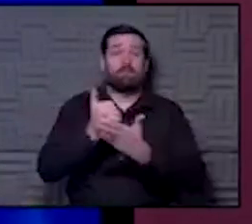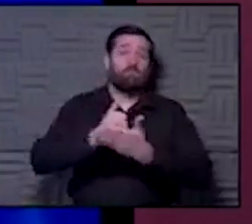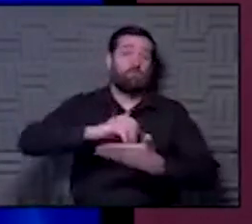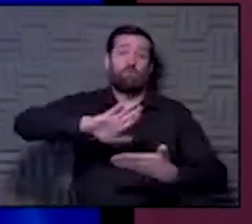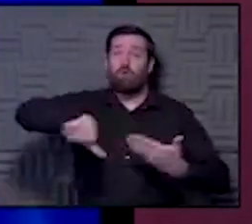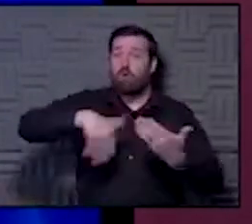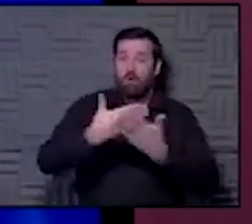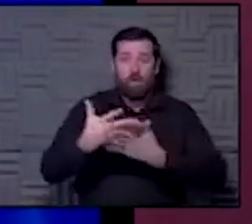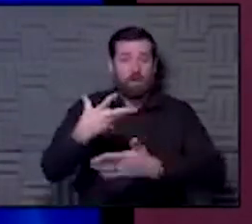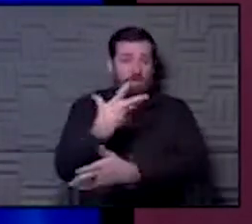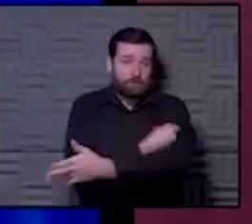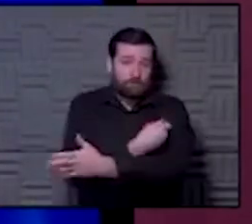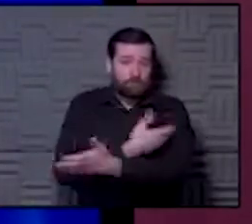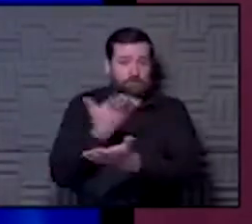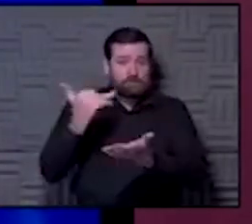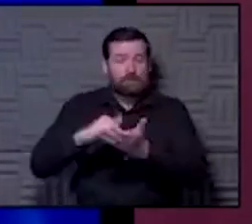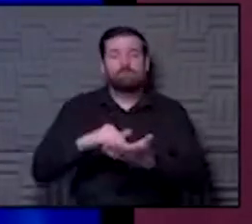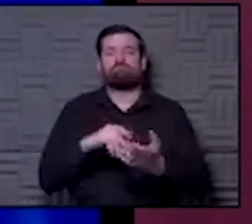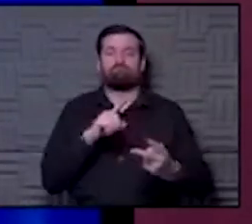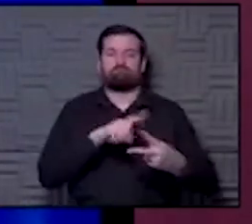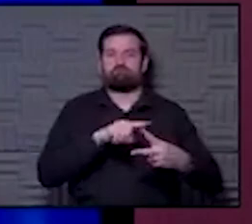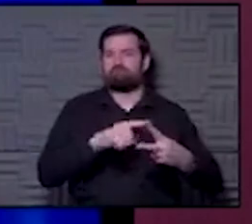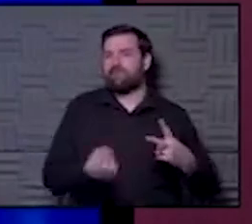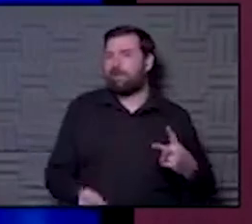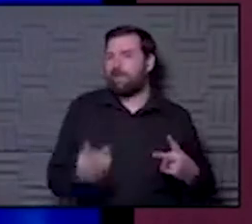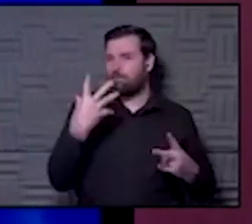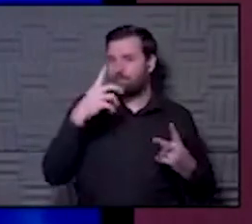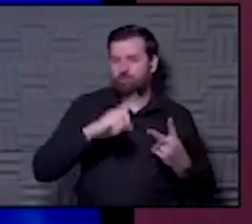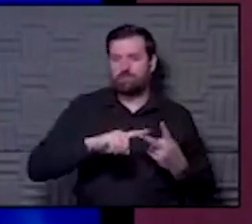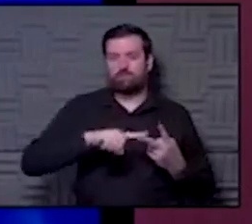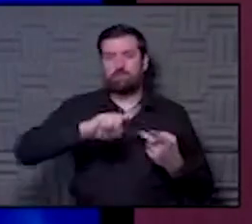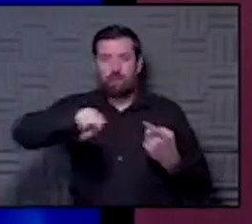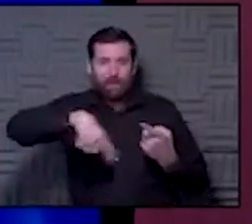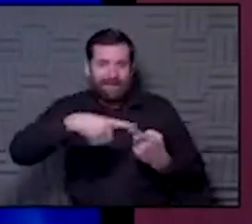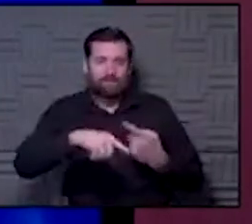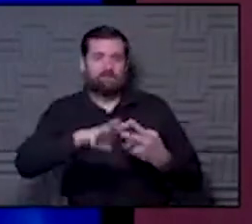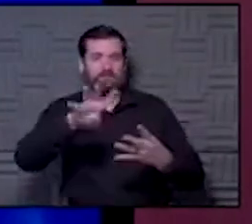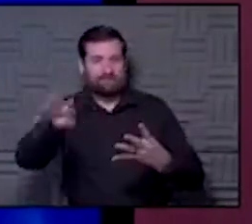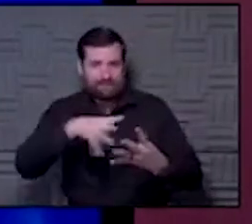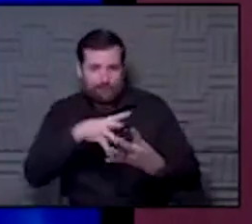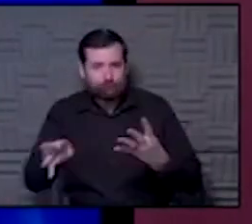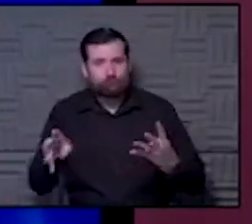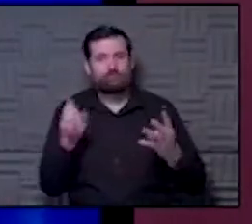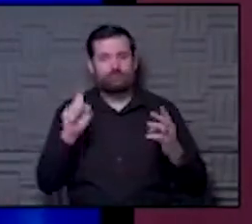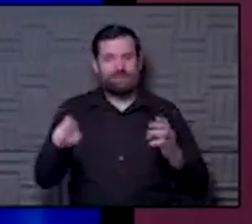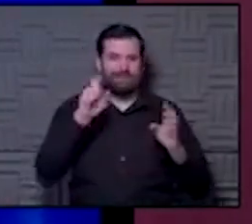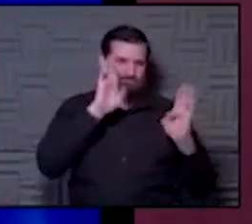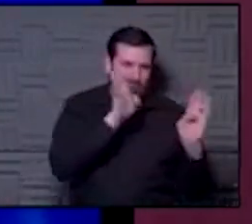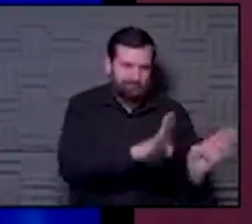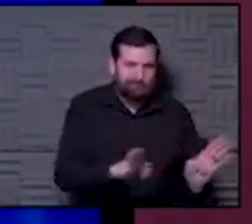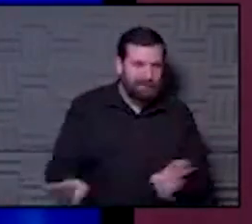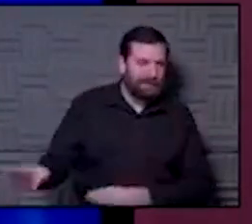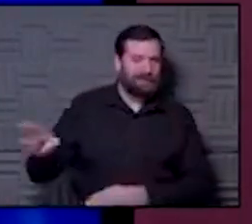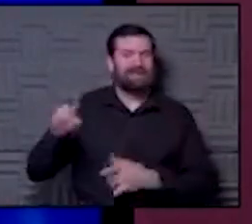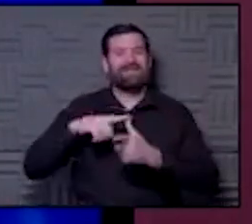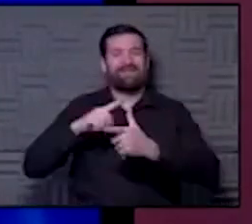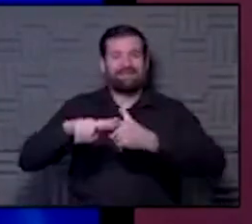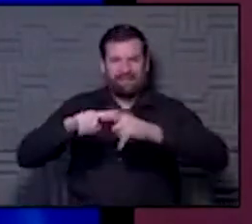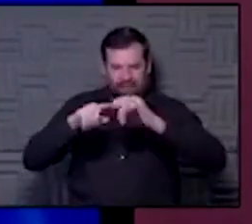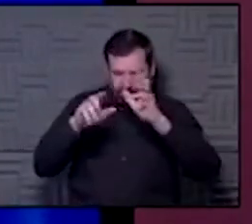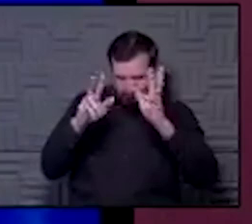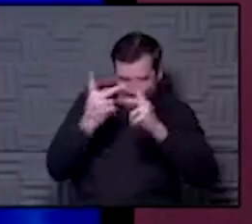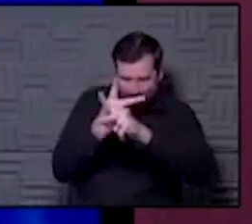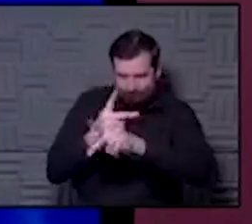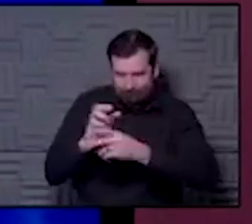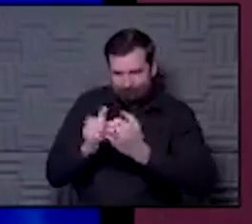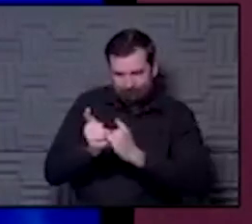centers is to know how much vaccine you're going to get, the date and the schedule you're going to get it, so you can plan and scale up for that. But make